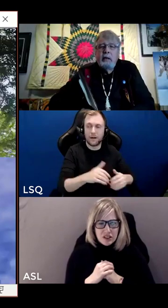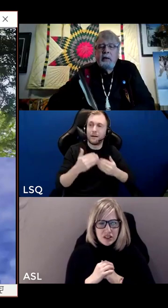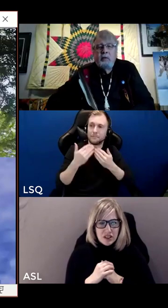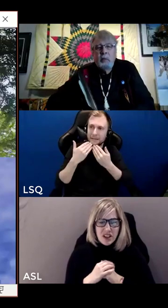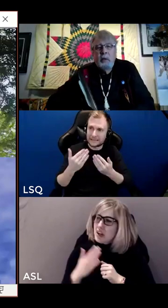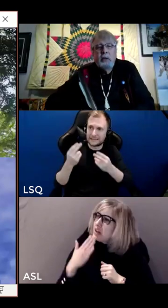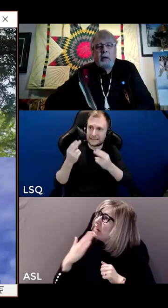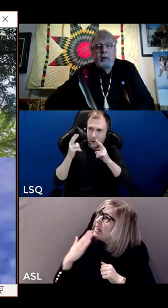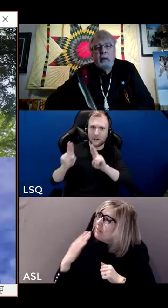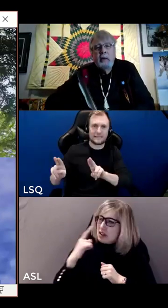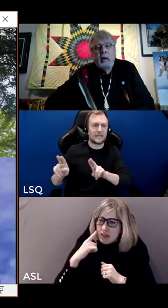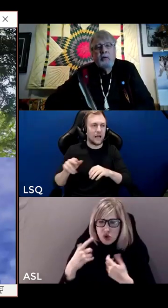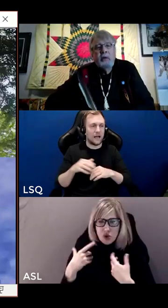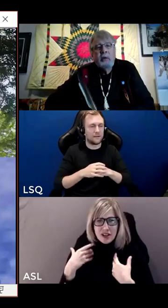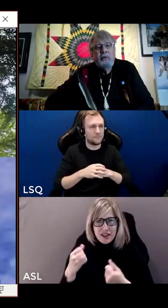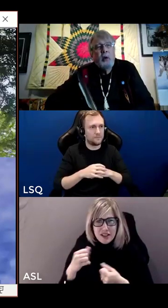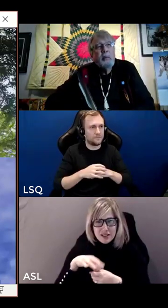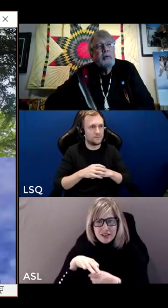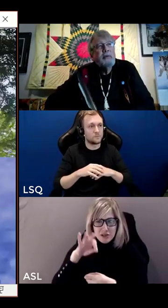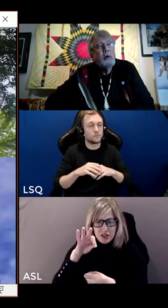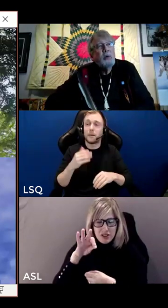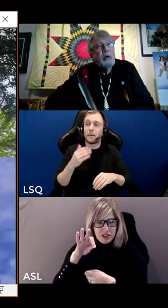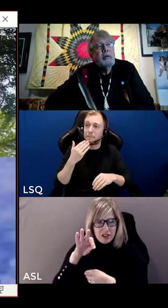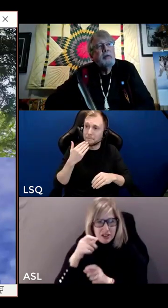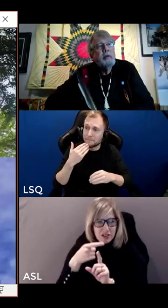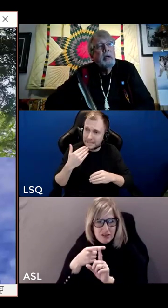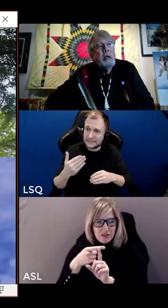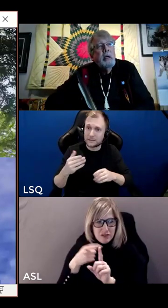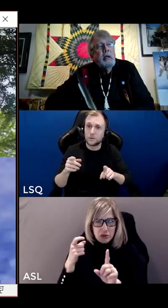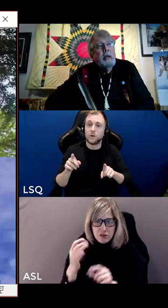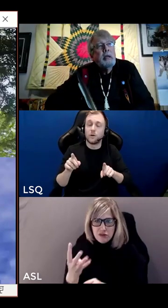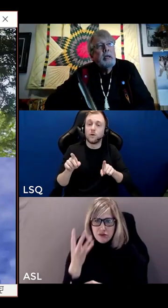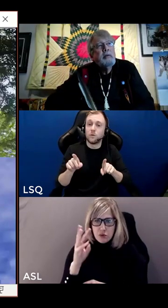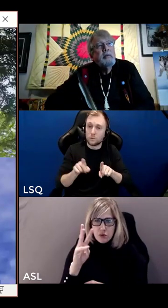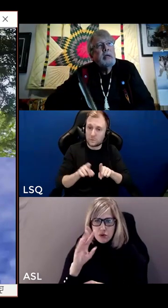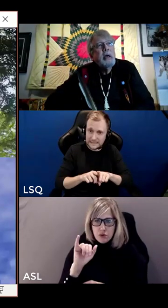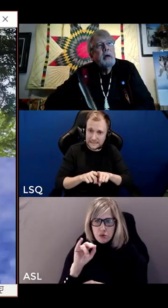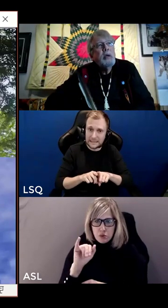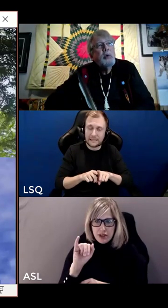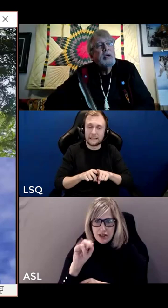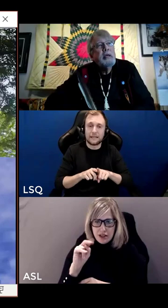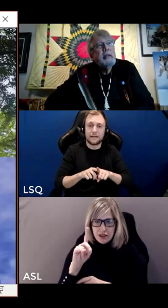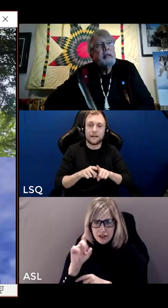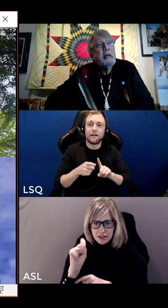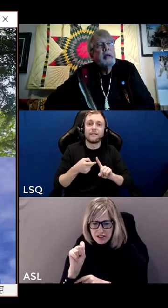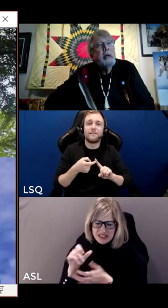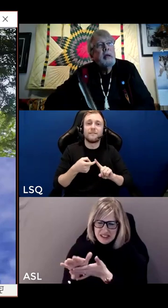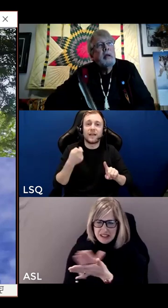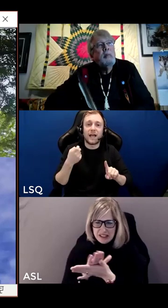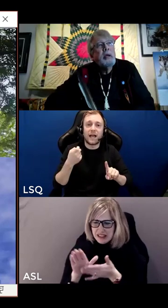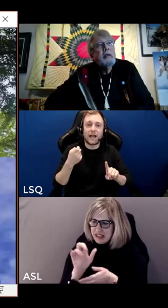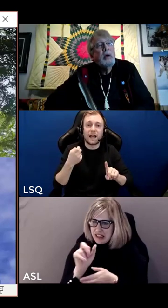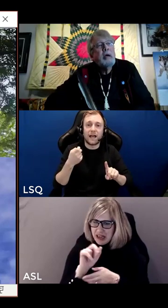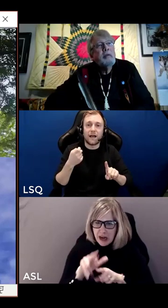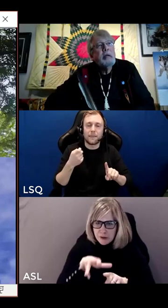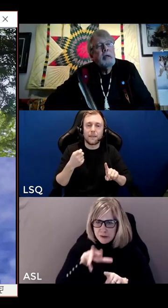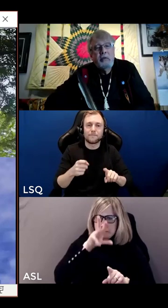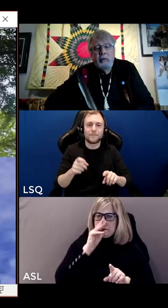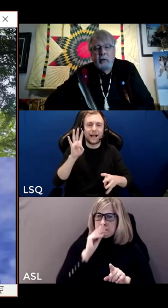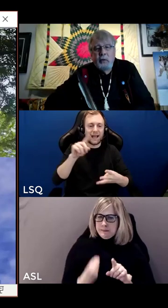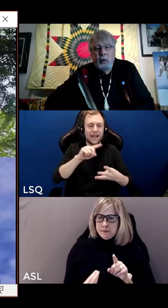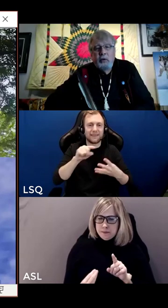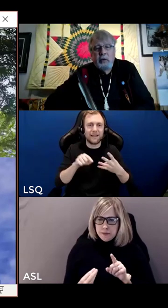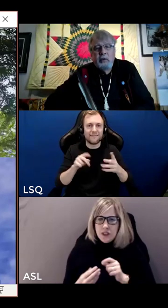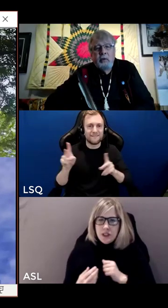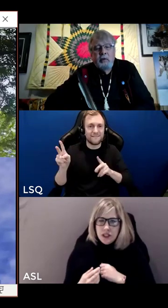for the healing spirit comes in the form of the four winds that cleanse the air we breathe and bring to us the